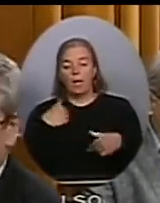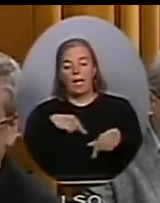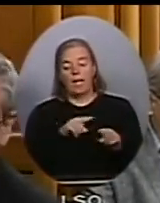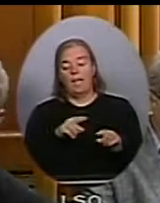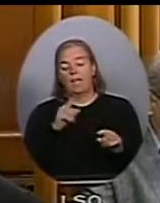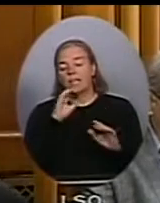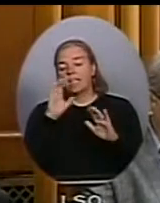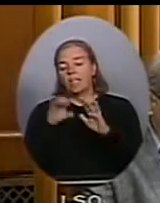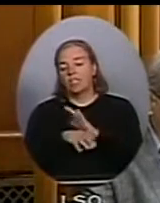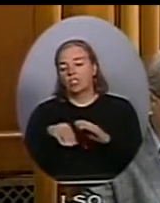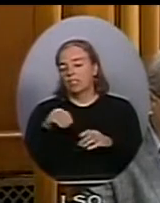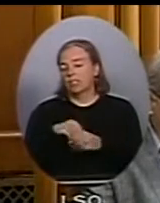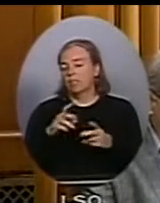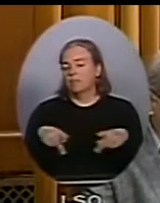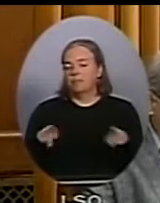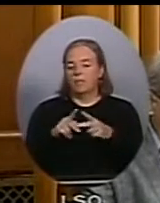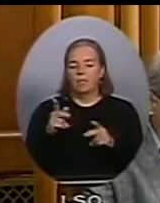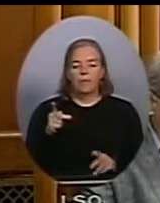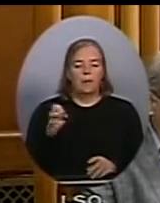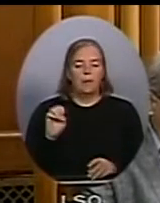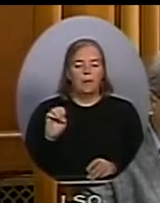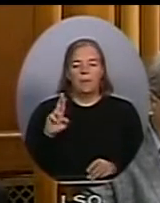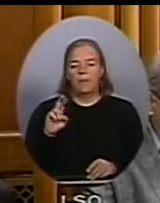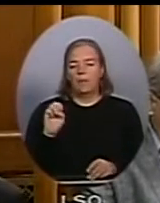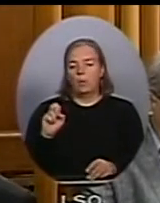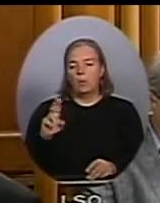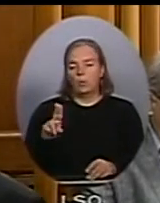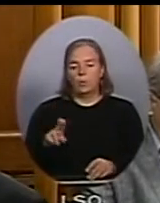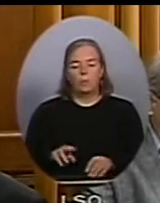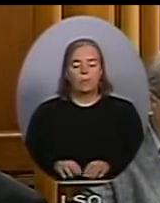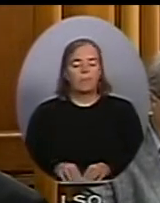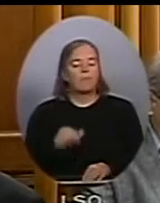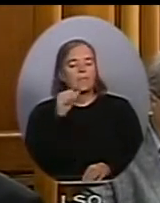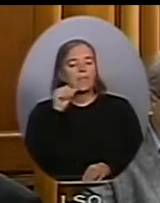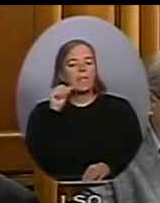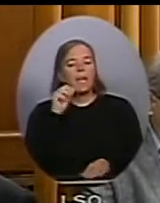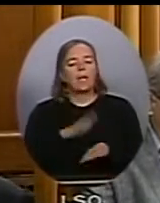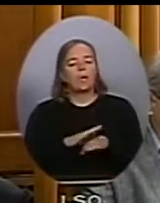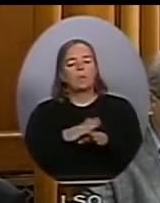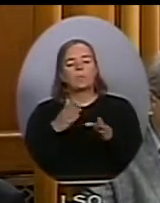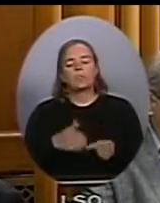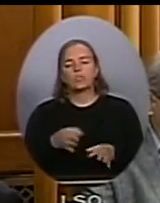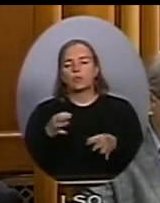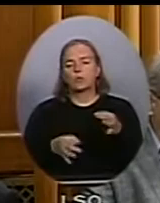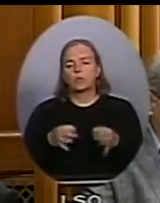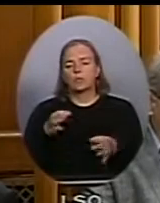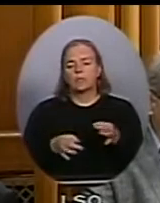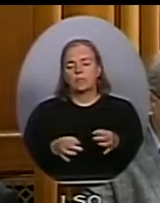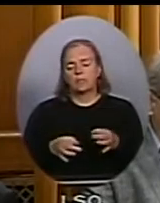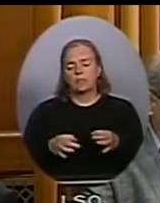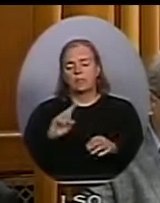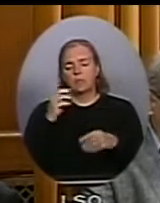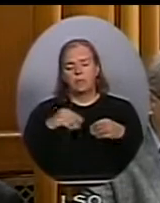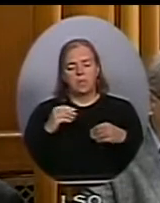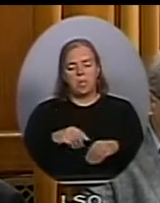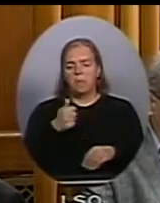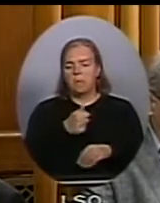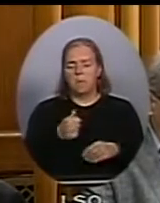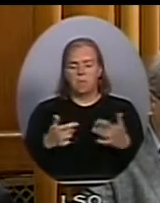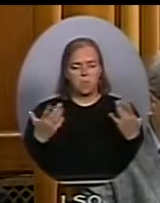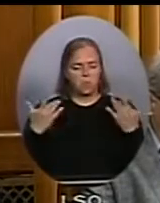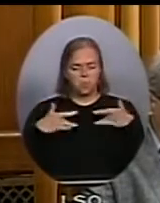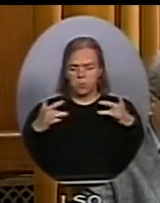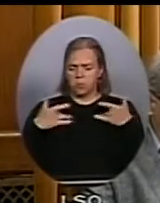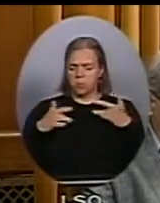yesterday the Prime Minister's key legal advisor, Mr. Perrin, said that he was, quote, never involved in Nigel Wright's decision.